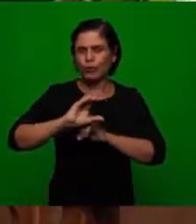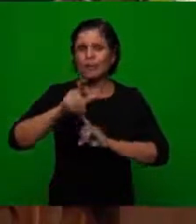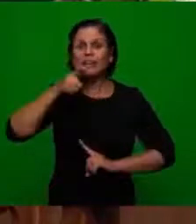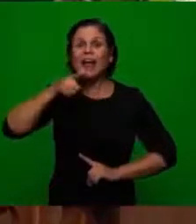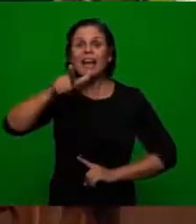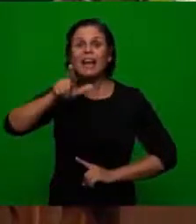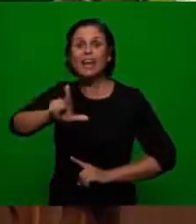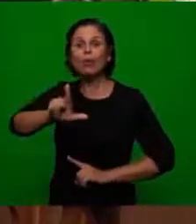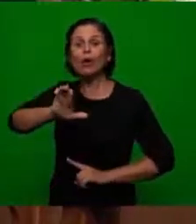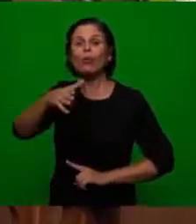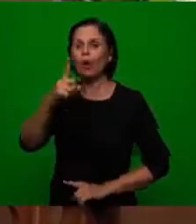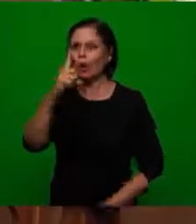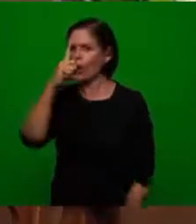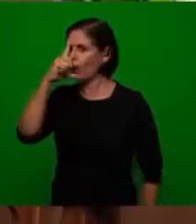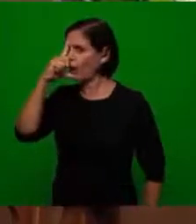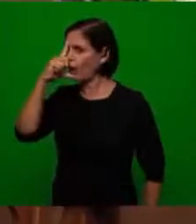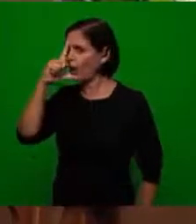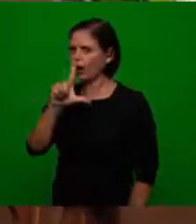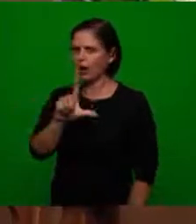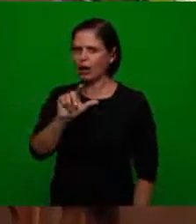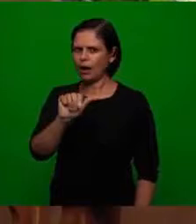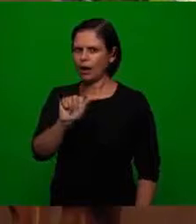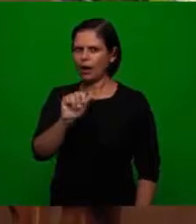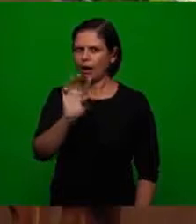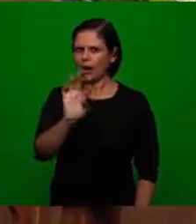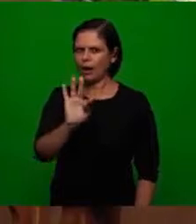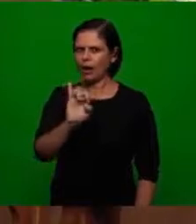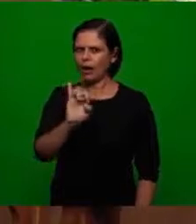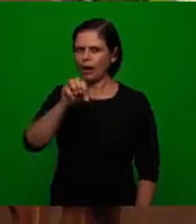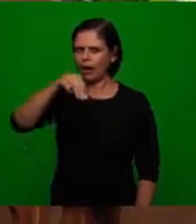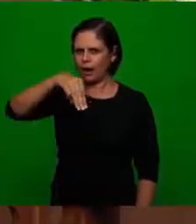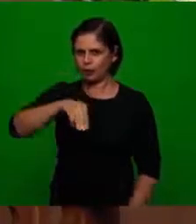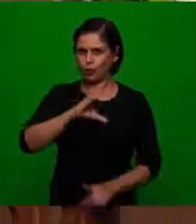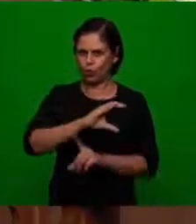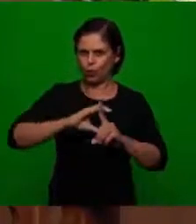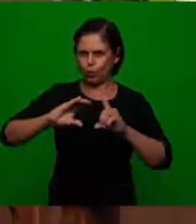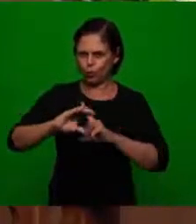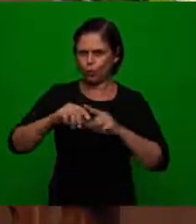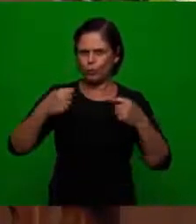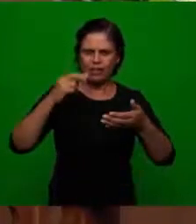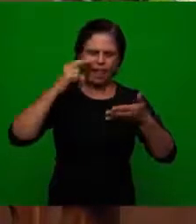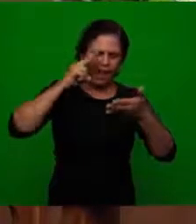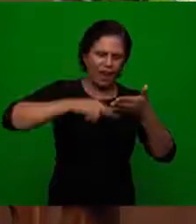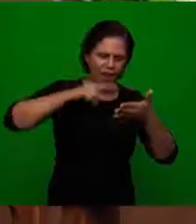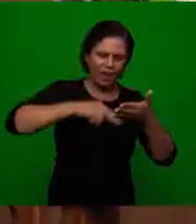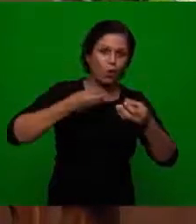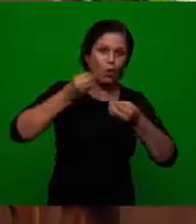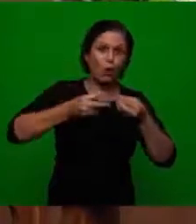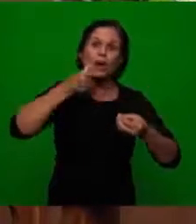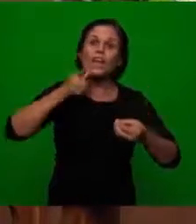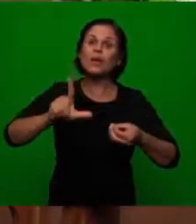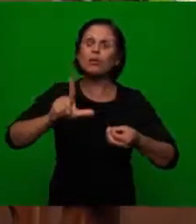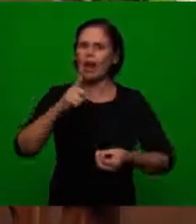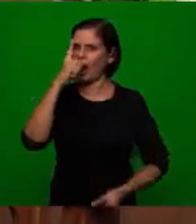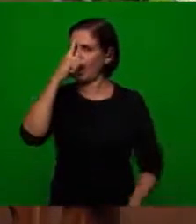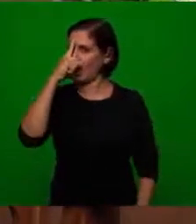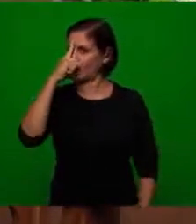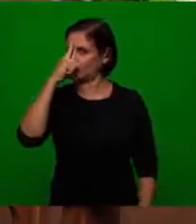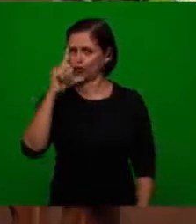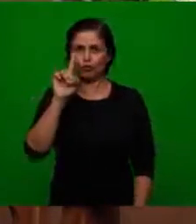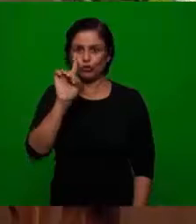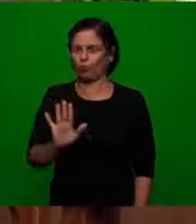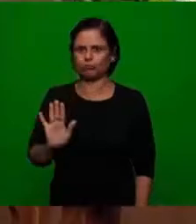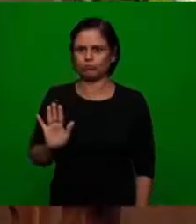service only in Latin which was the year 600 service only in Latin and